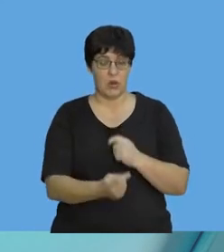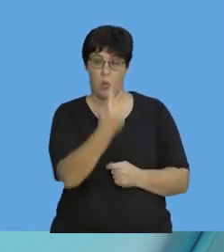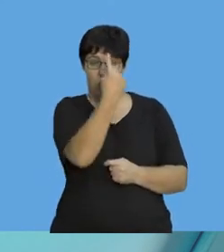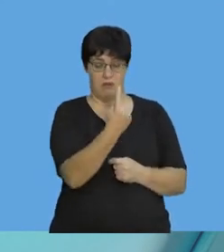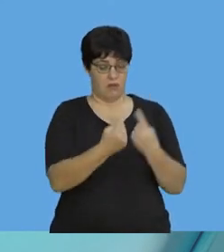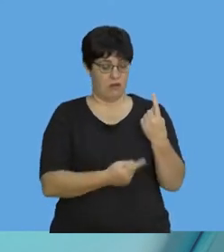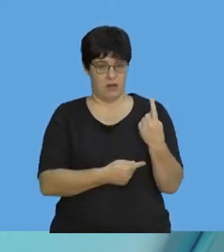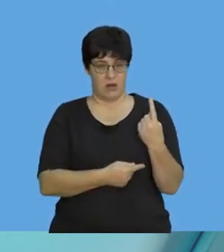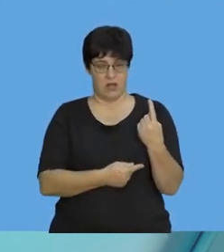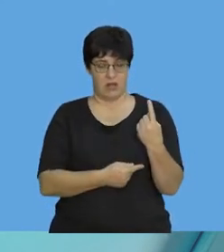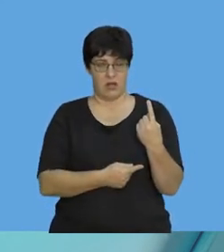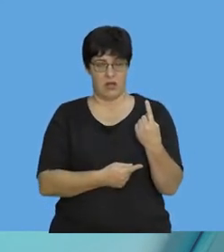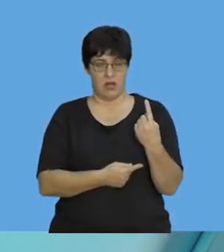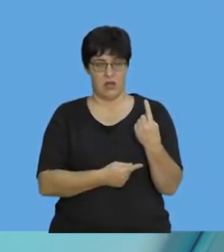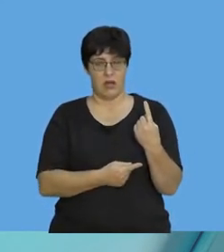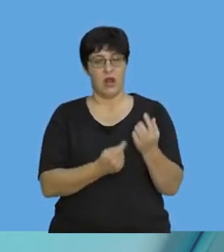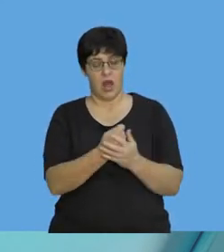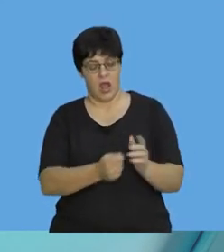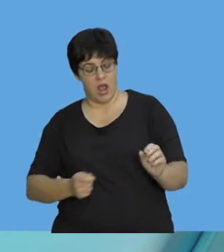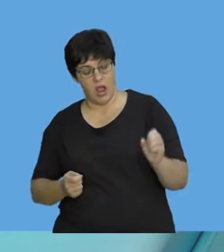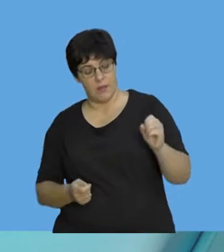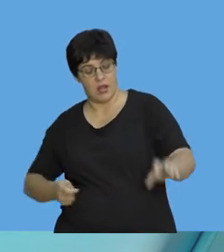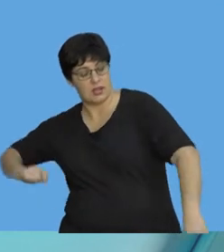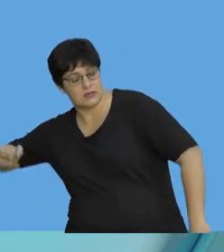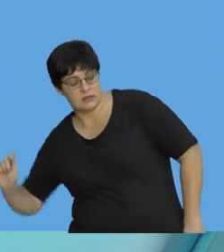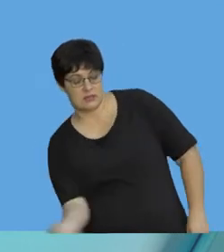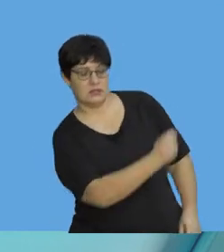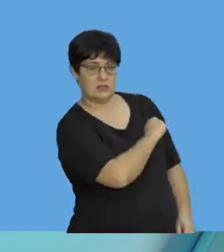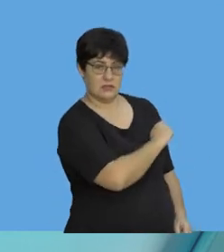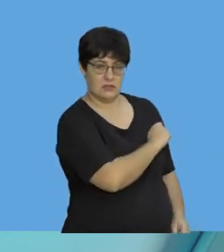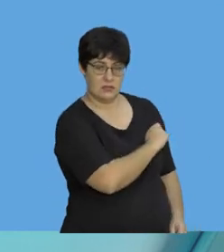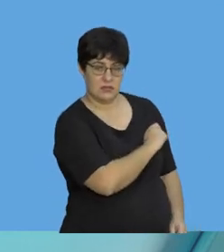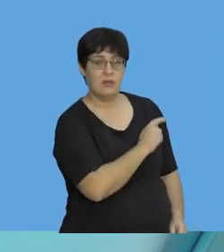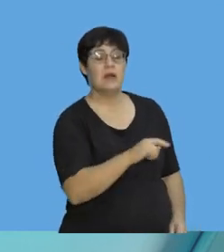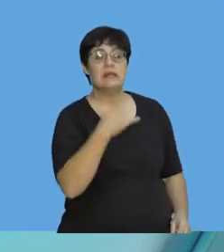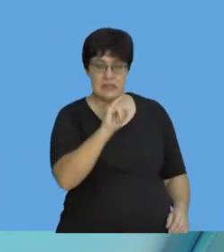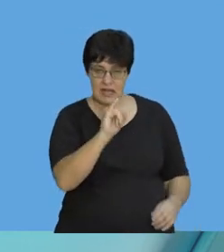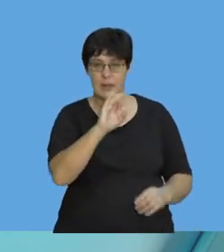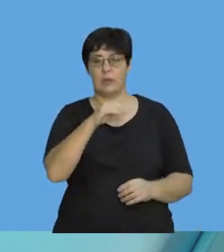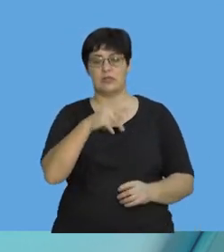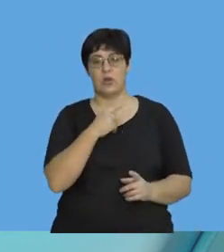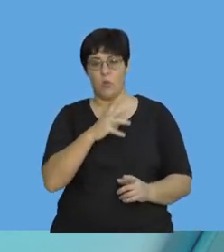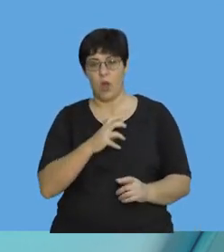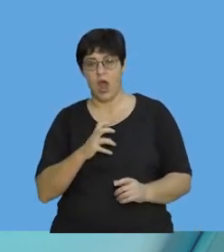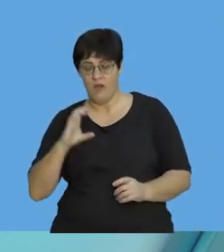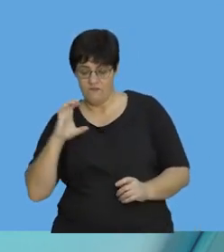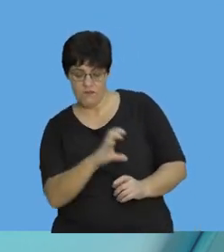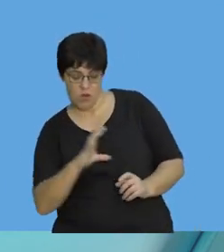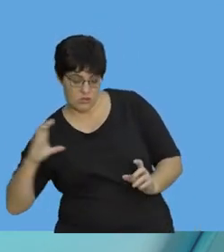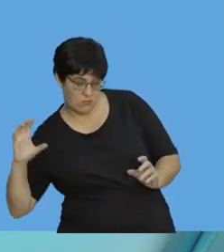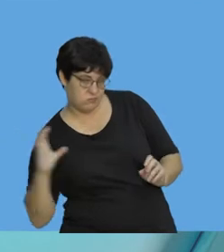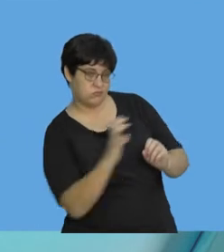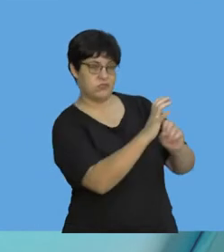object, like a ball being hit by a tennis racket, there's still impulse because there's a force being